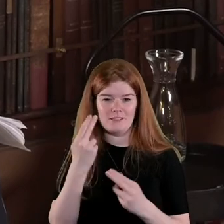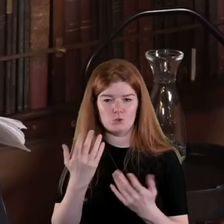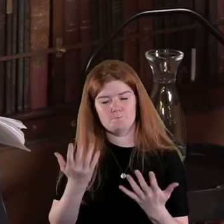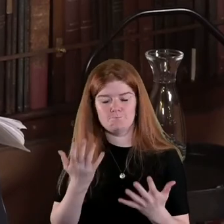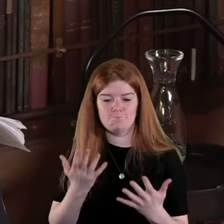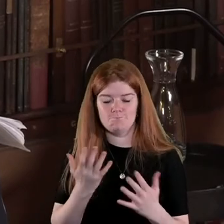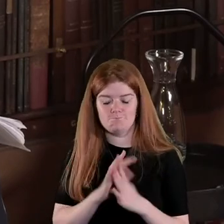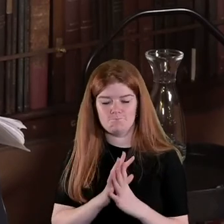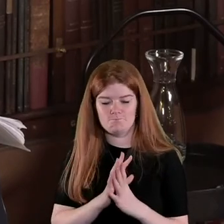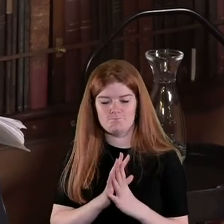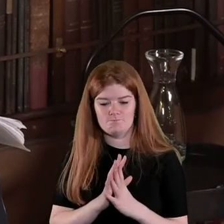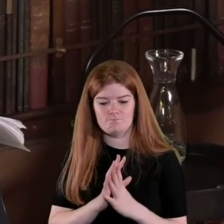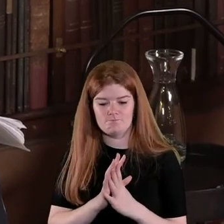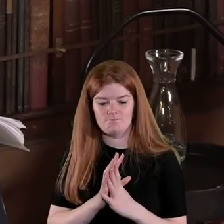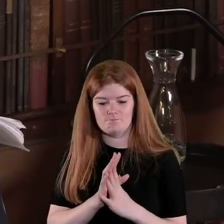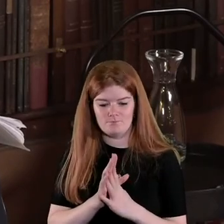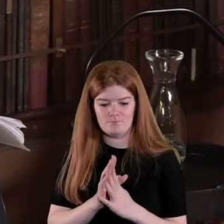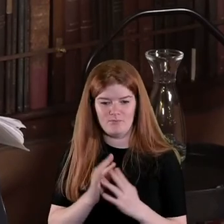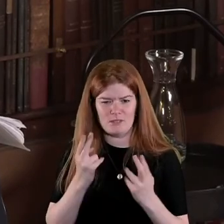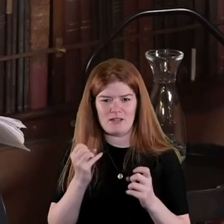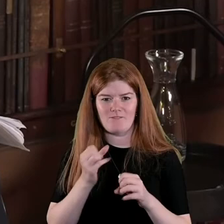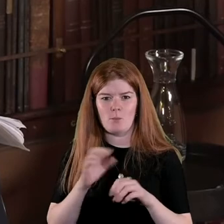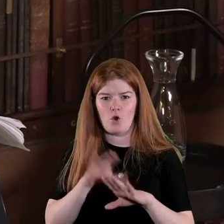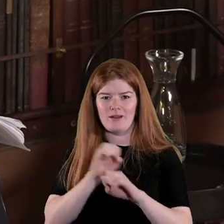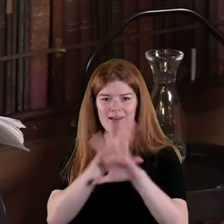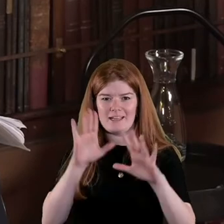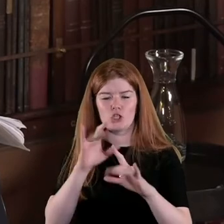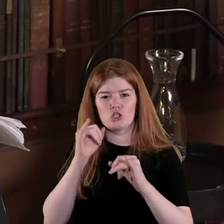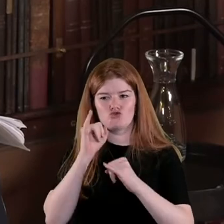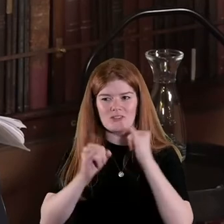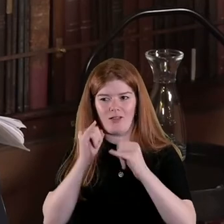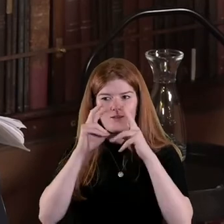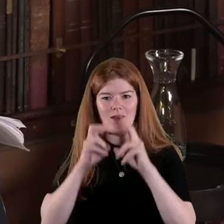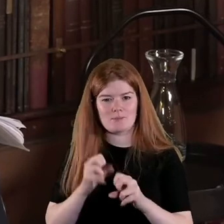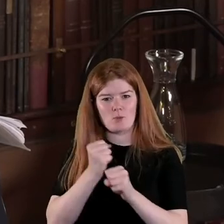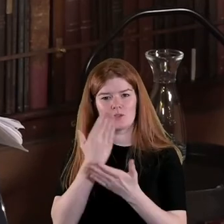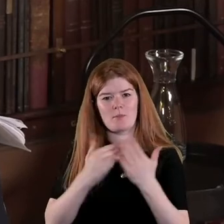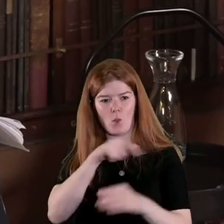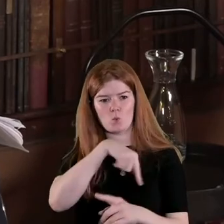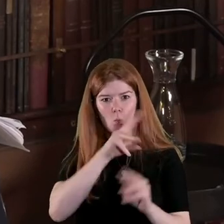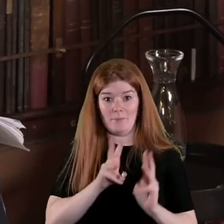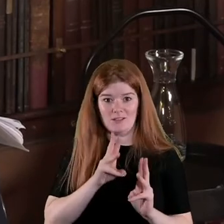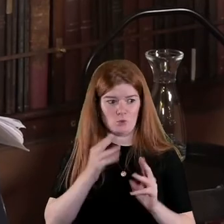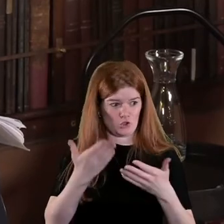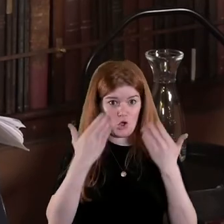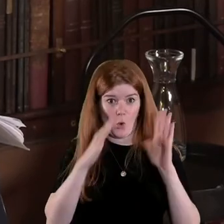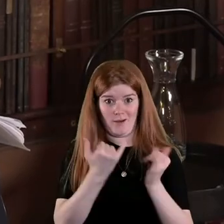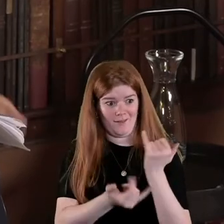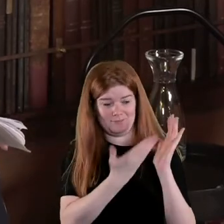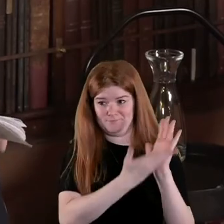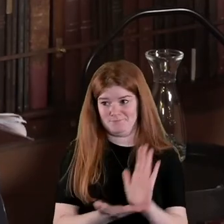be very clear critical analysis of some of those women they were presented you know as